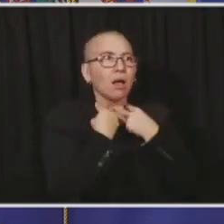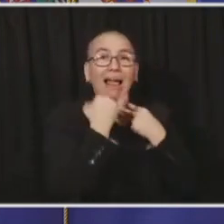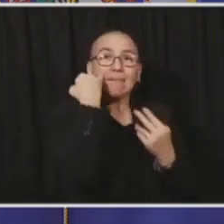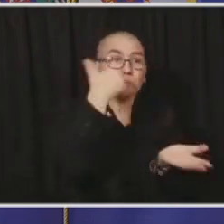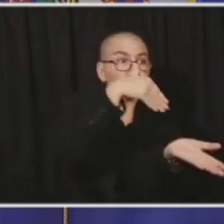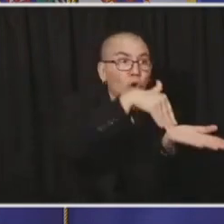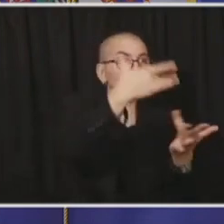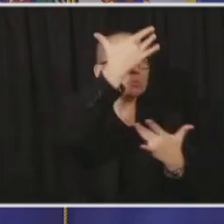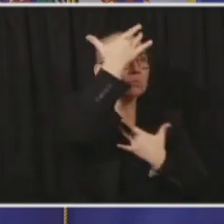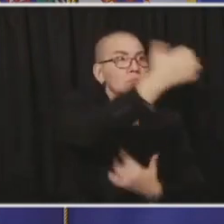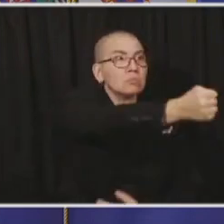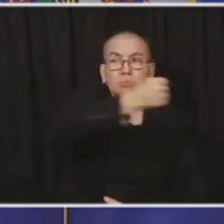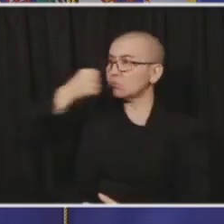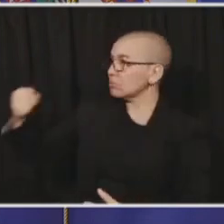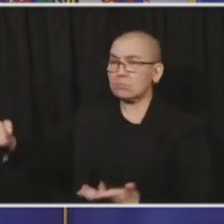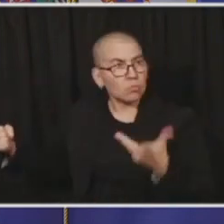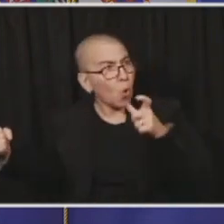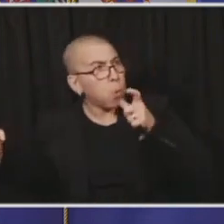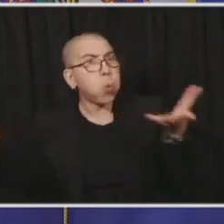it comes as fast as it did.